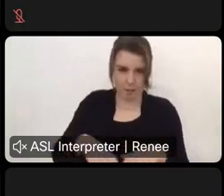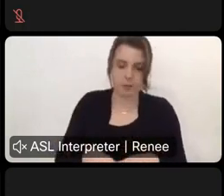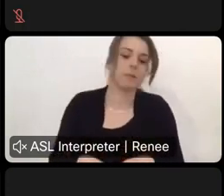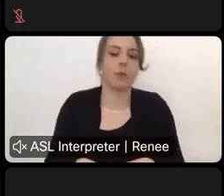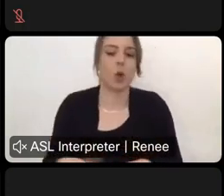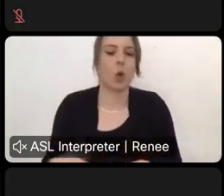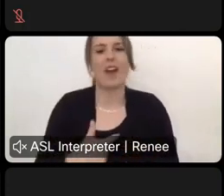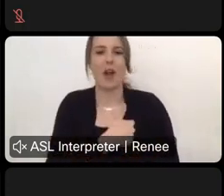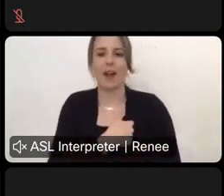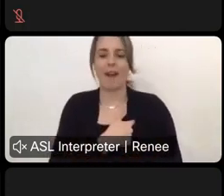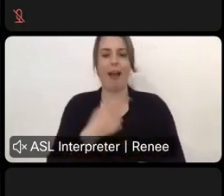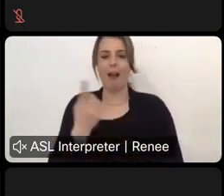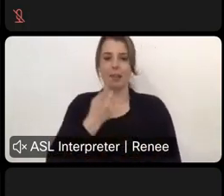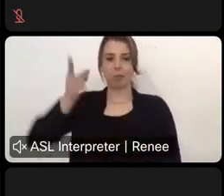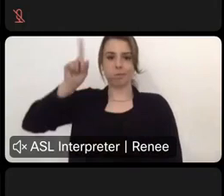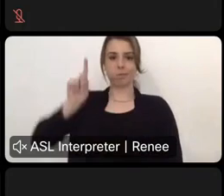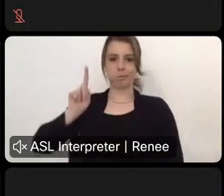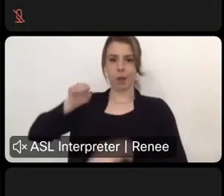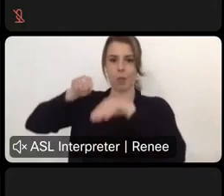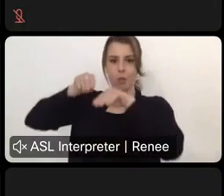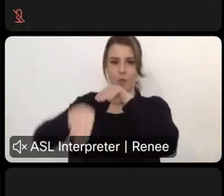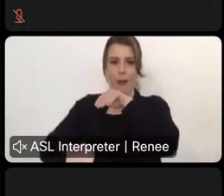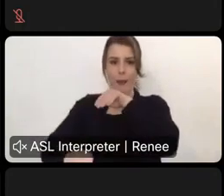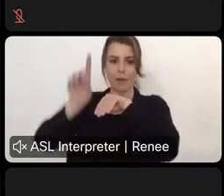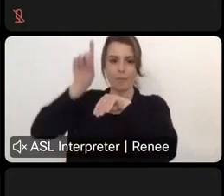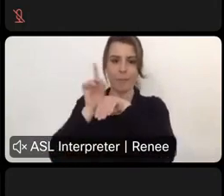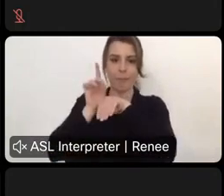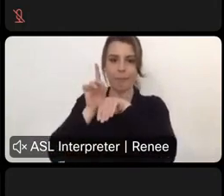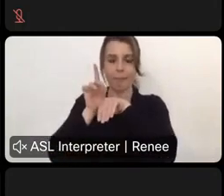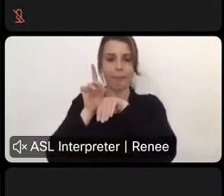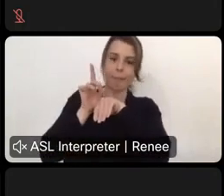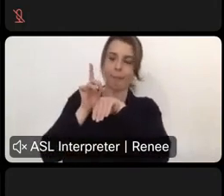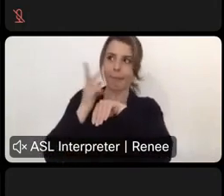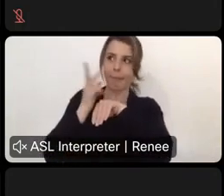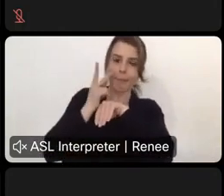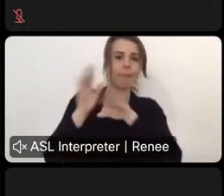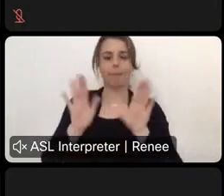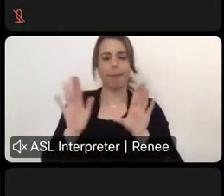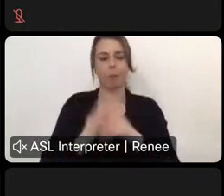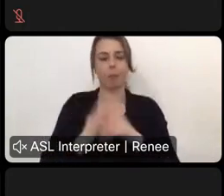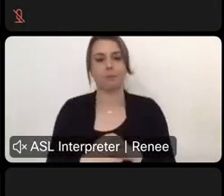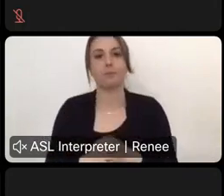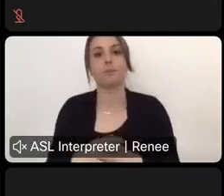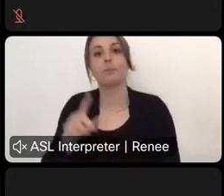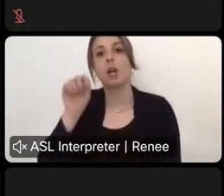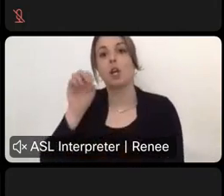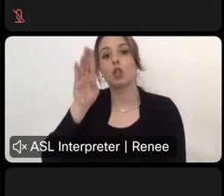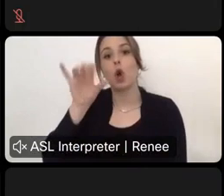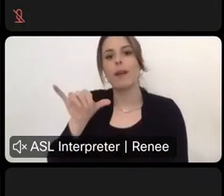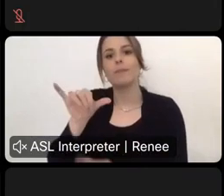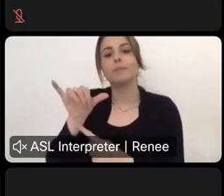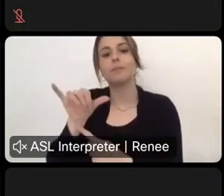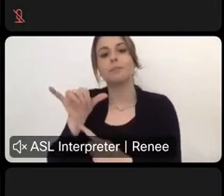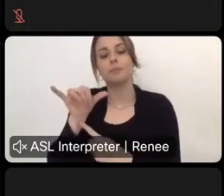somebody there at the ramp to watch everything. It's just random checks as we go through our day. And I'll add to that. Is that page? Yes.